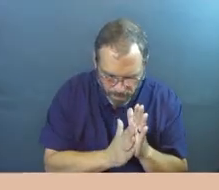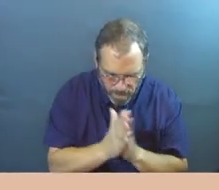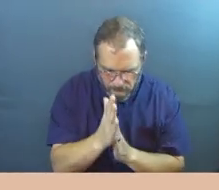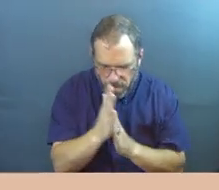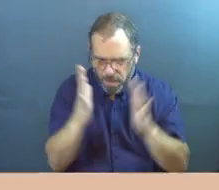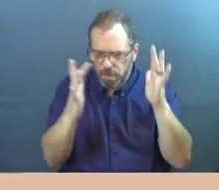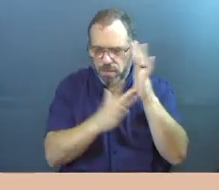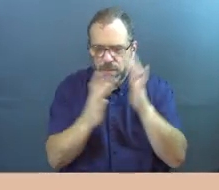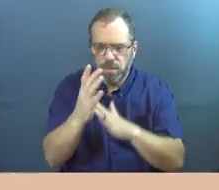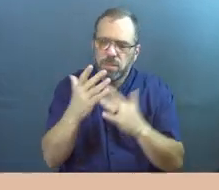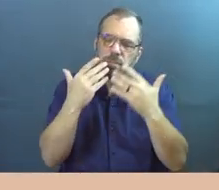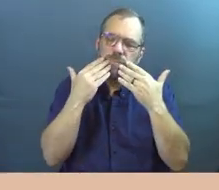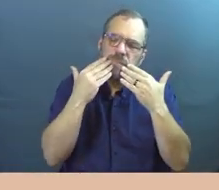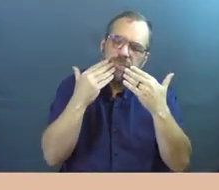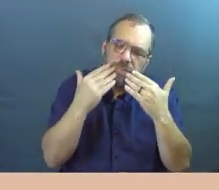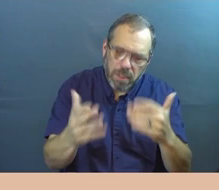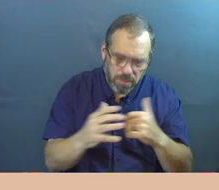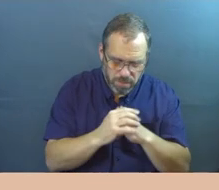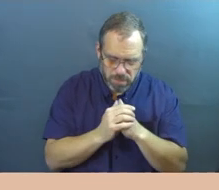Jesus, we're so thankful.